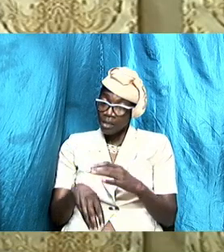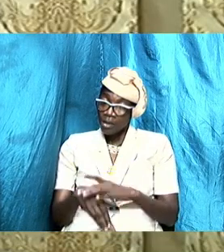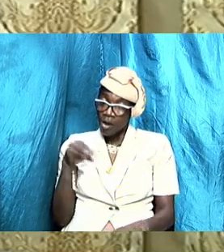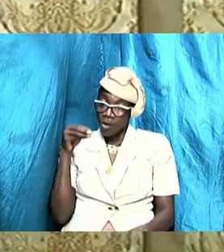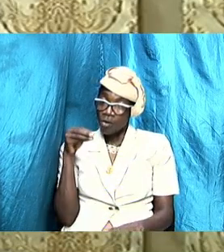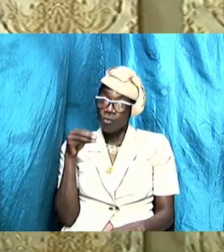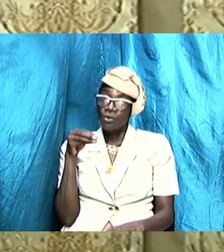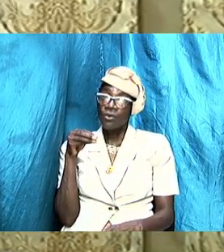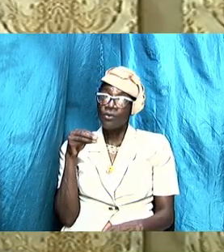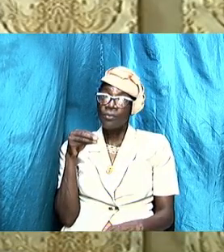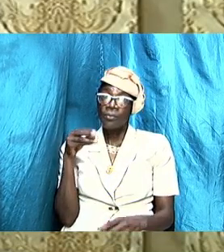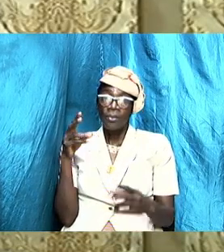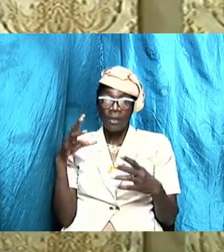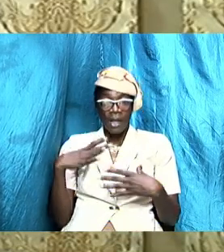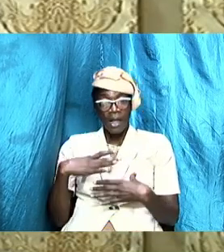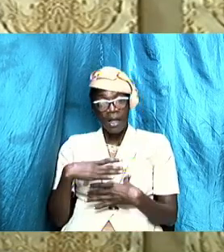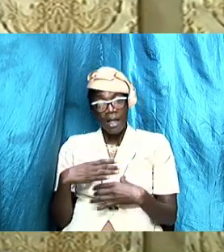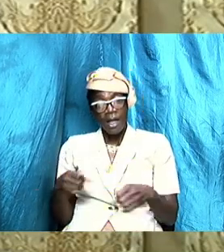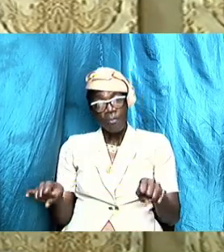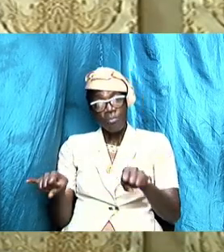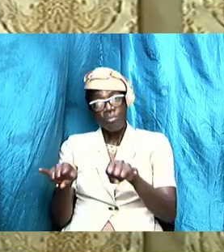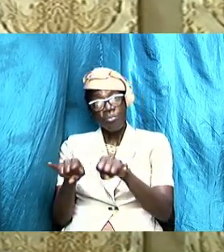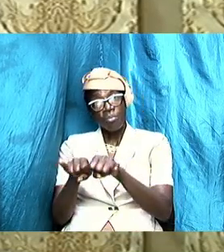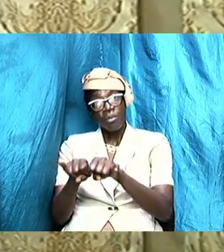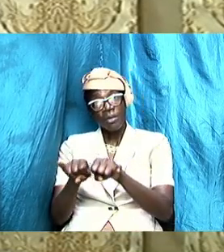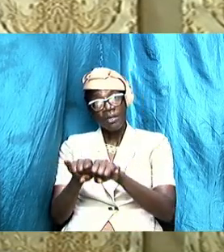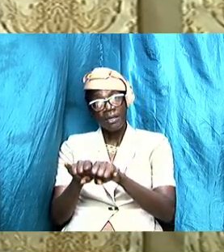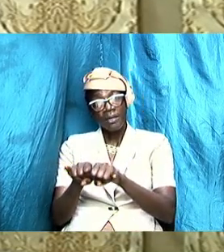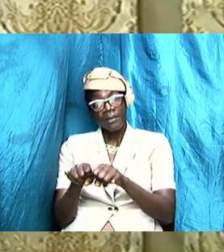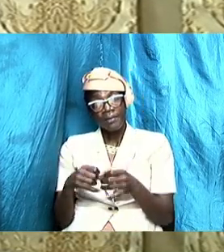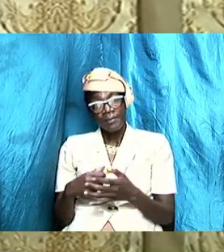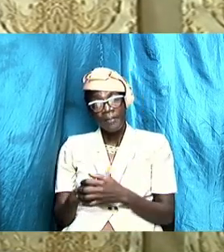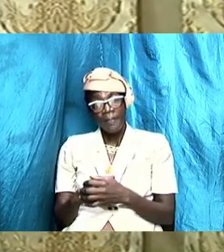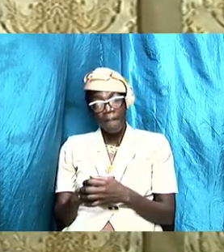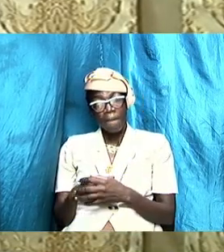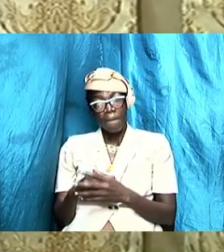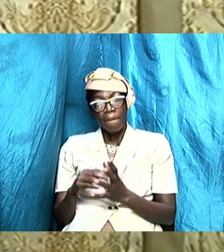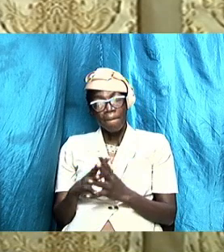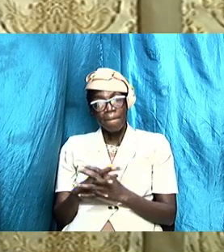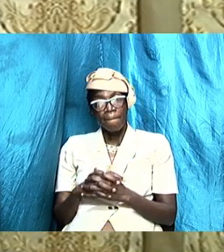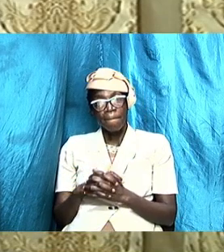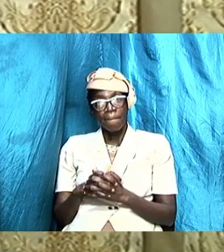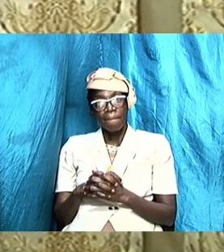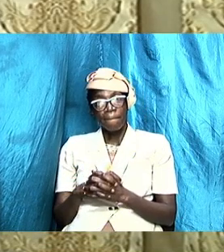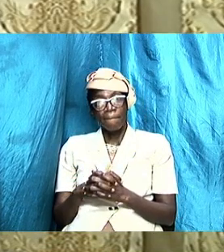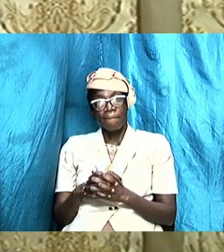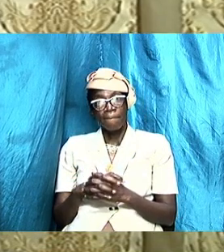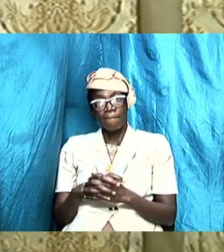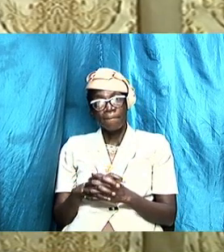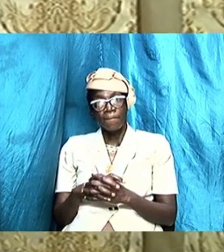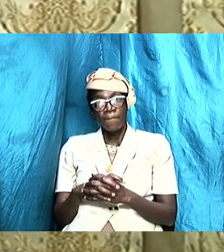very important very very important so